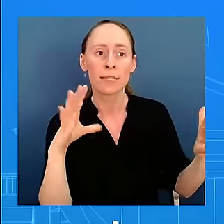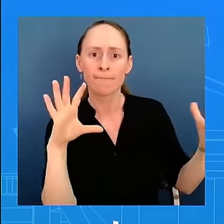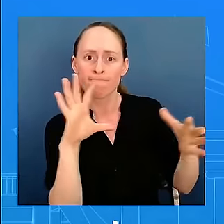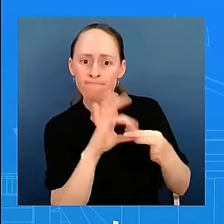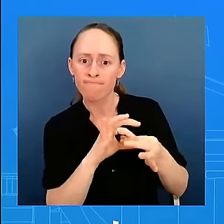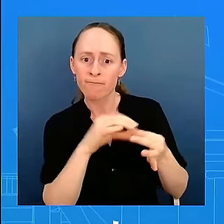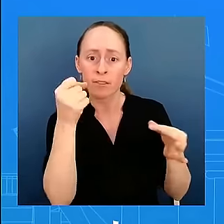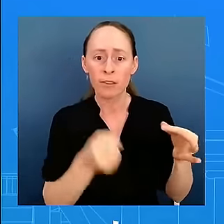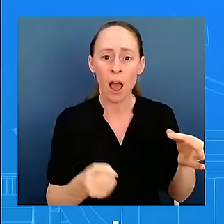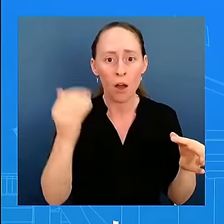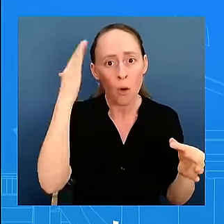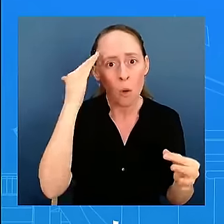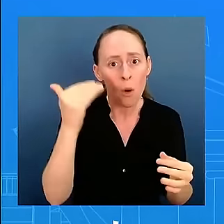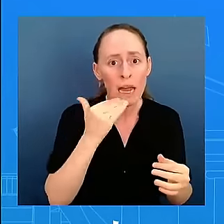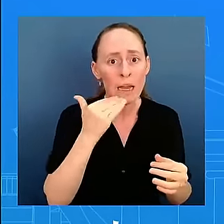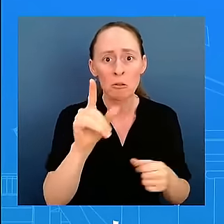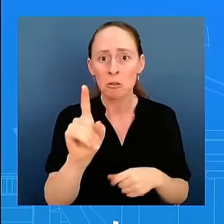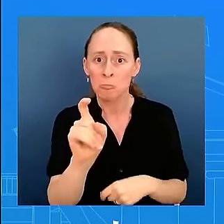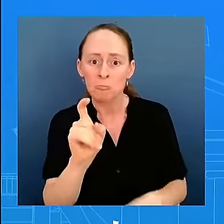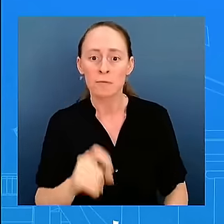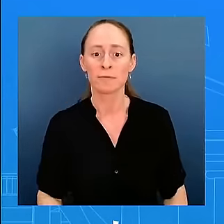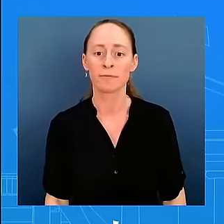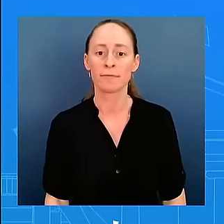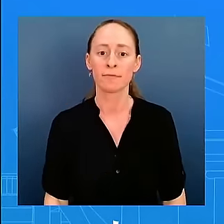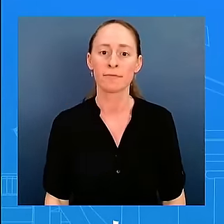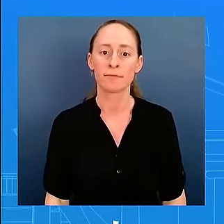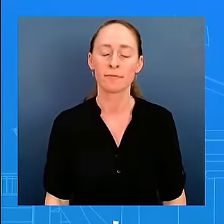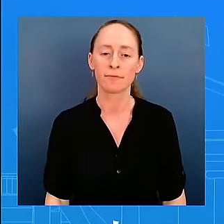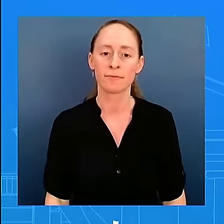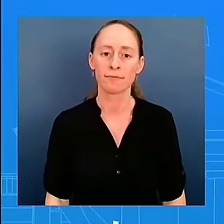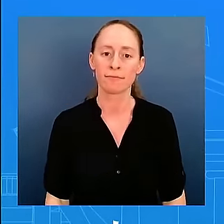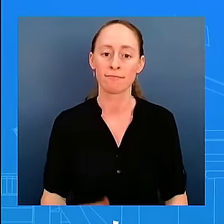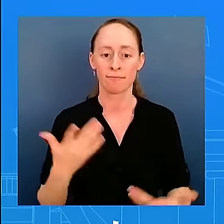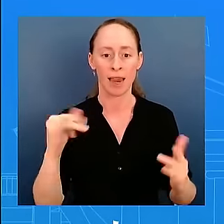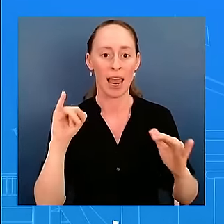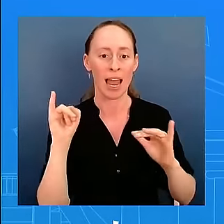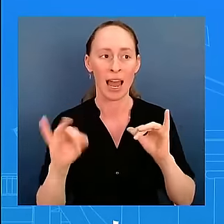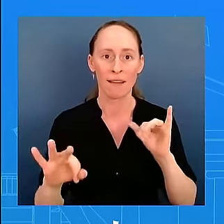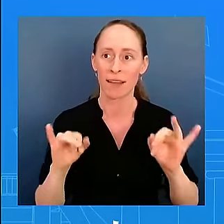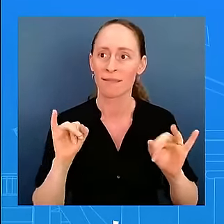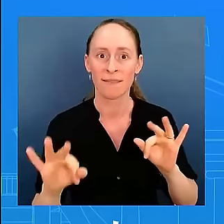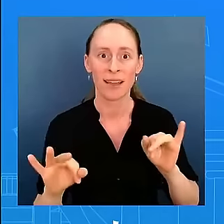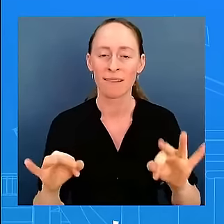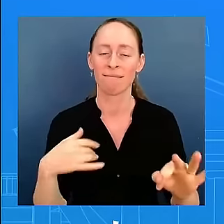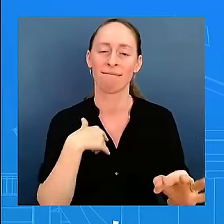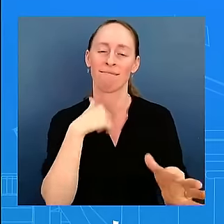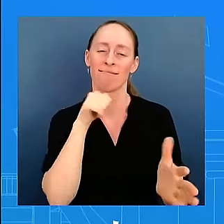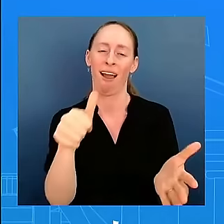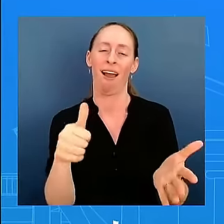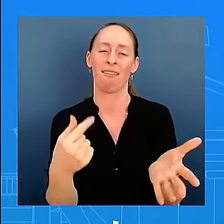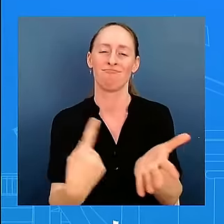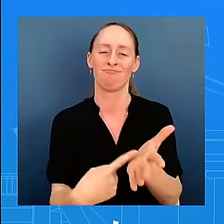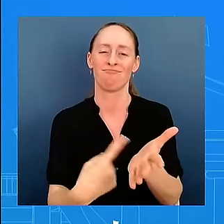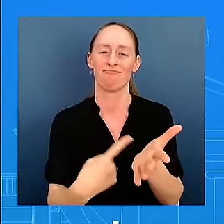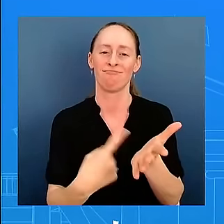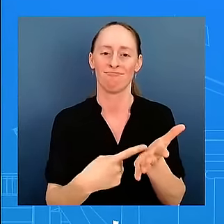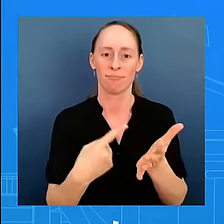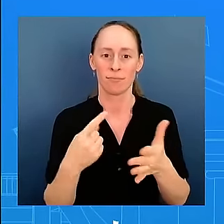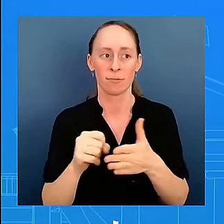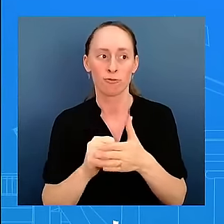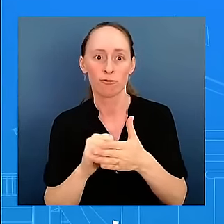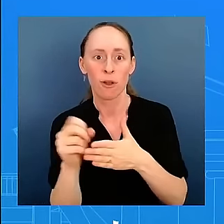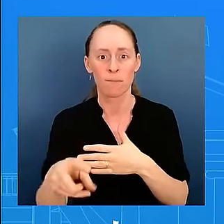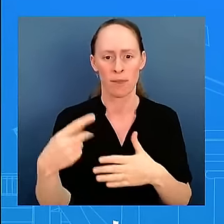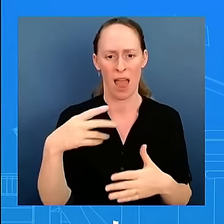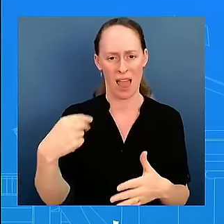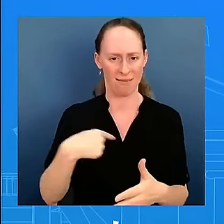speak for a hypothetical electoral outcome and I'm certainly not going to speak for the Vice President in this regard. You really should talk to her team and